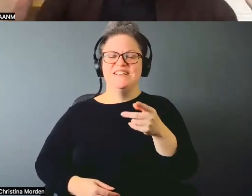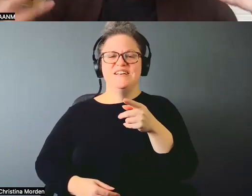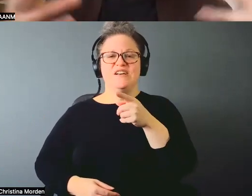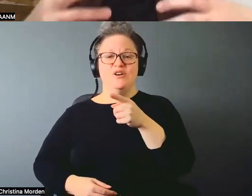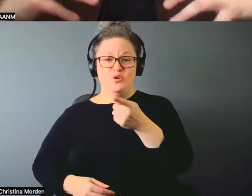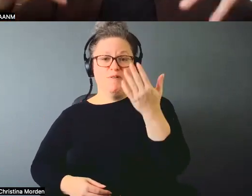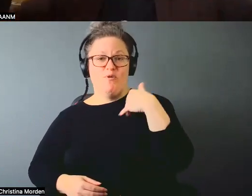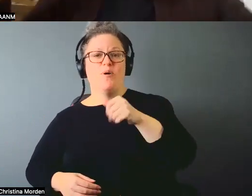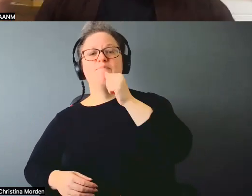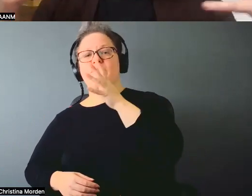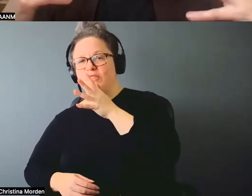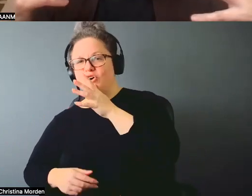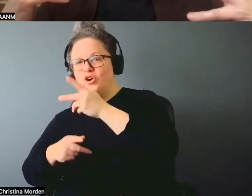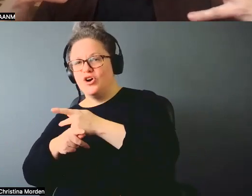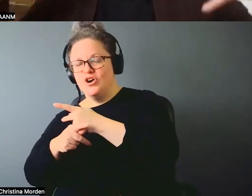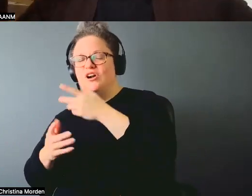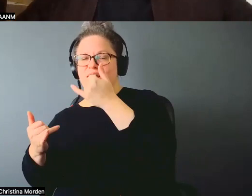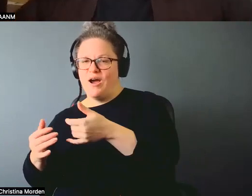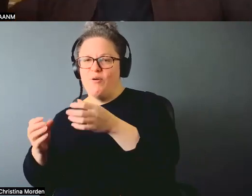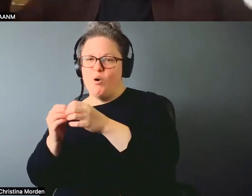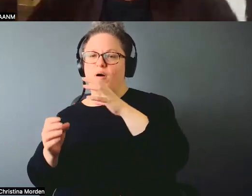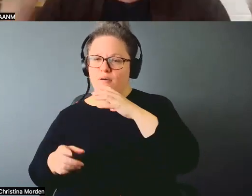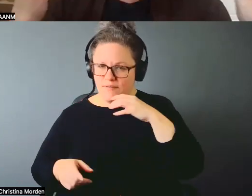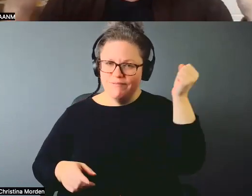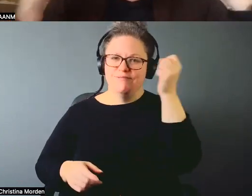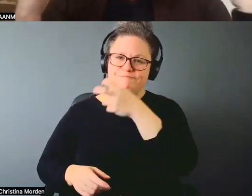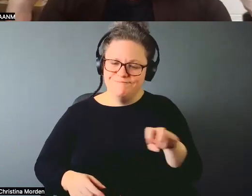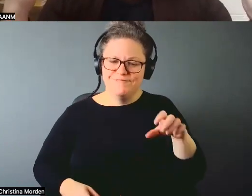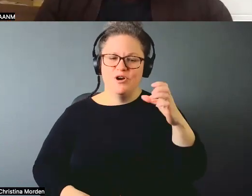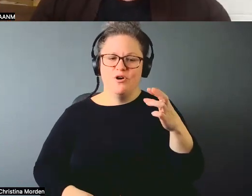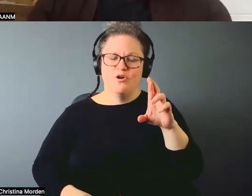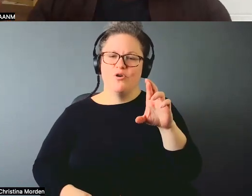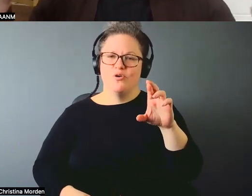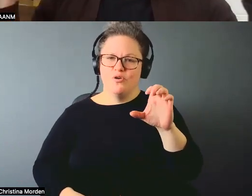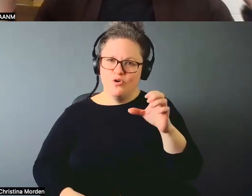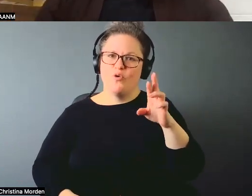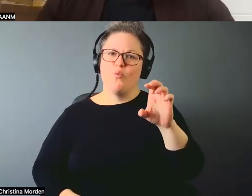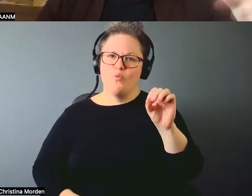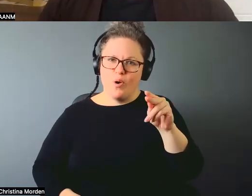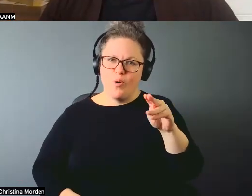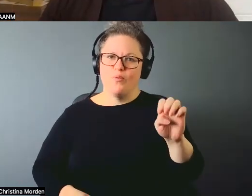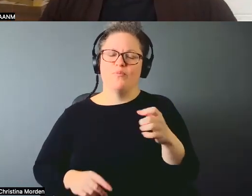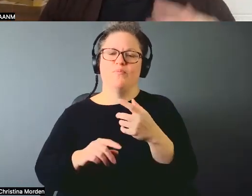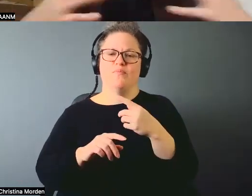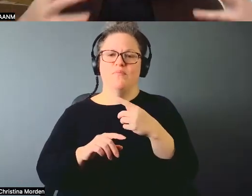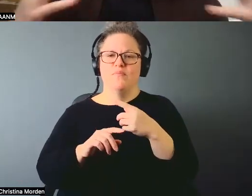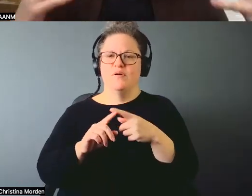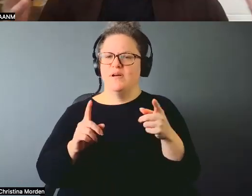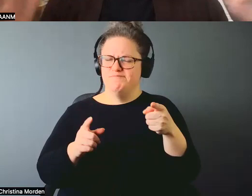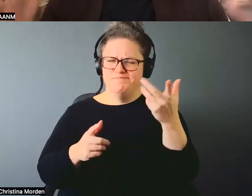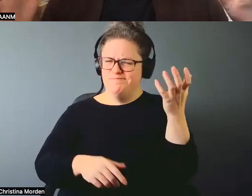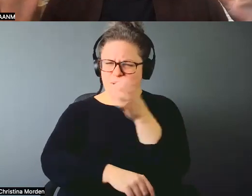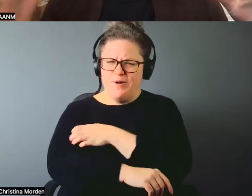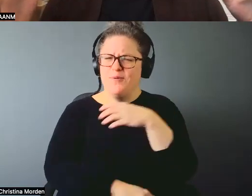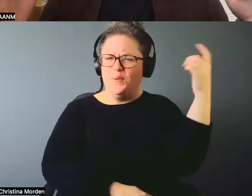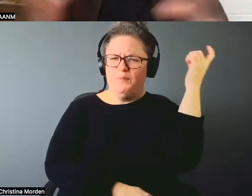and that that age where you might need more assistance, but you have so much wonderful power and wisdom to give. And that's what that's